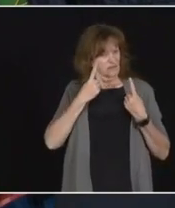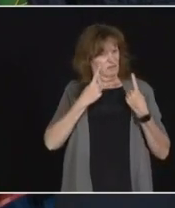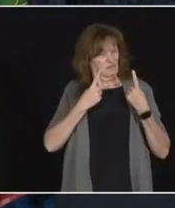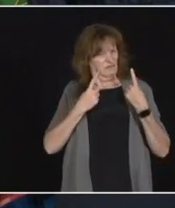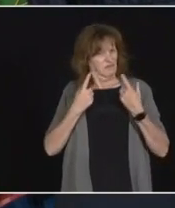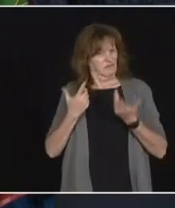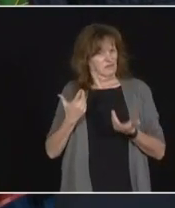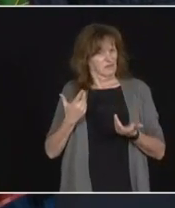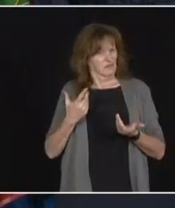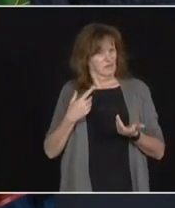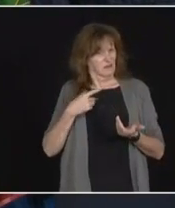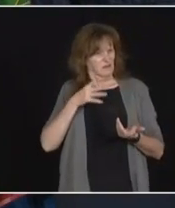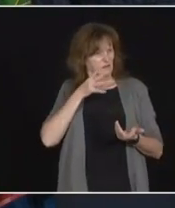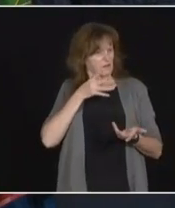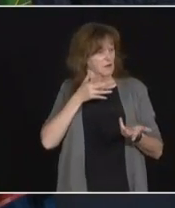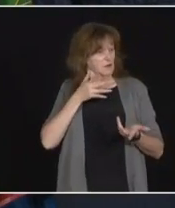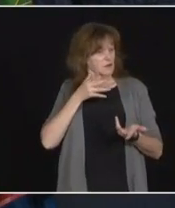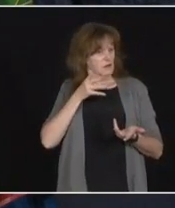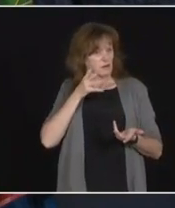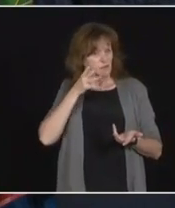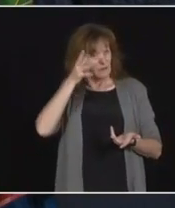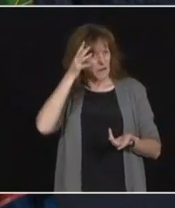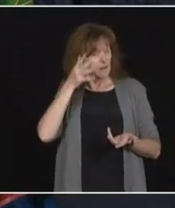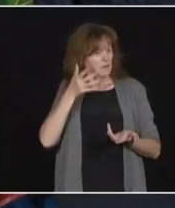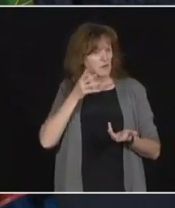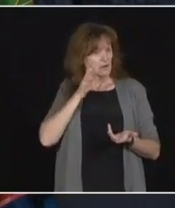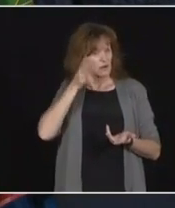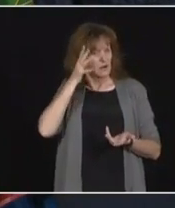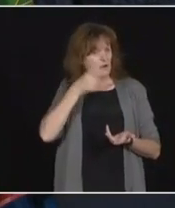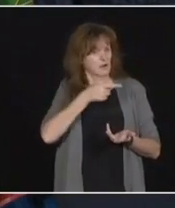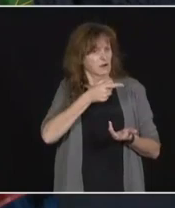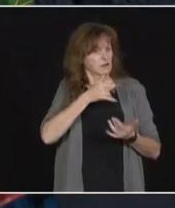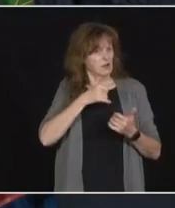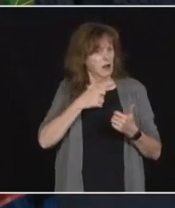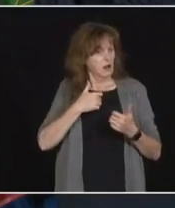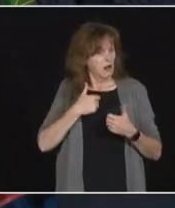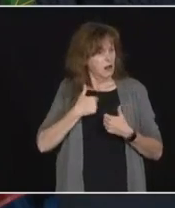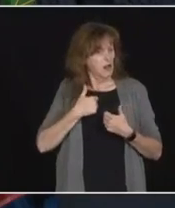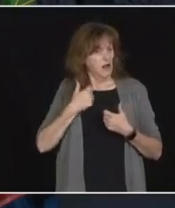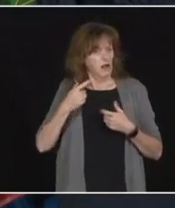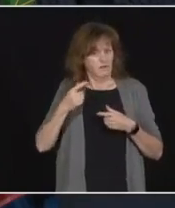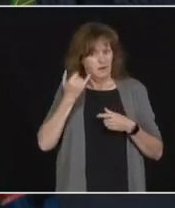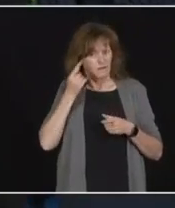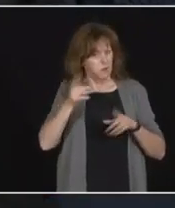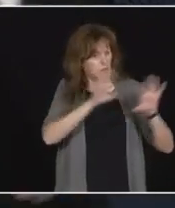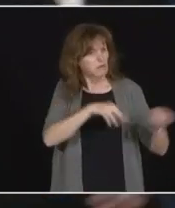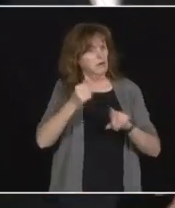grandmother if the province had acted sooner. What do you say to that? And how many homes are still in code red?